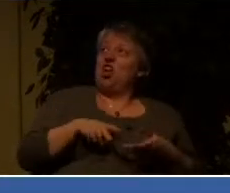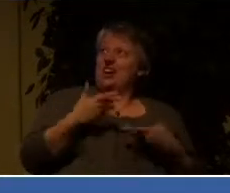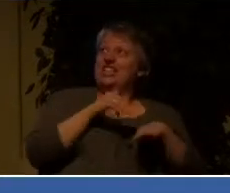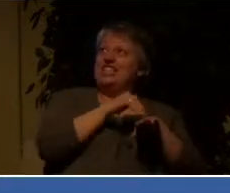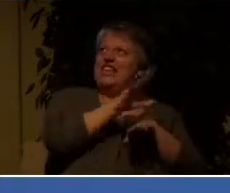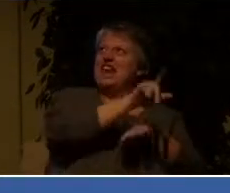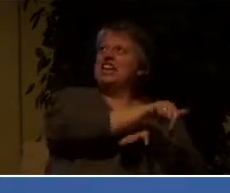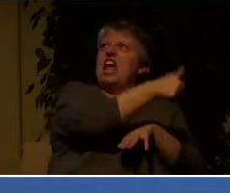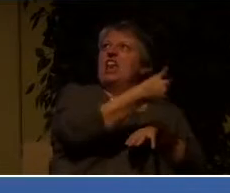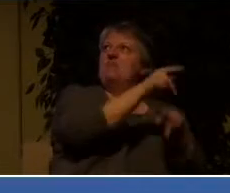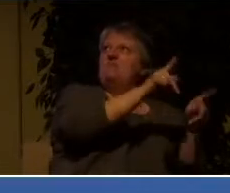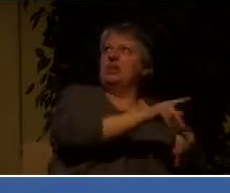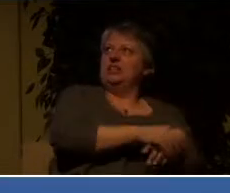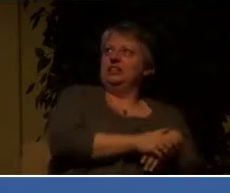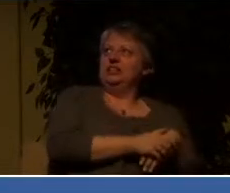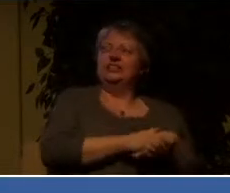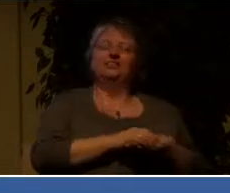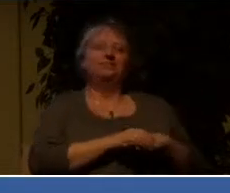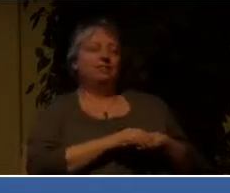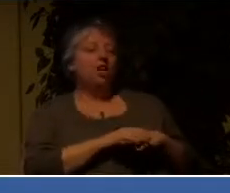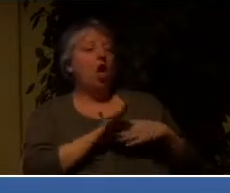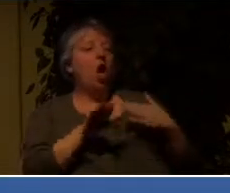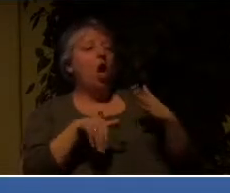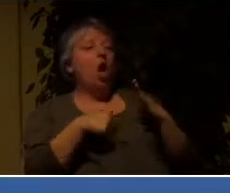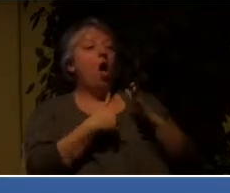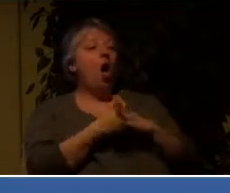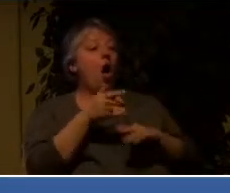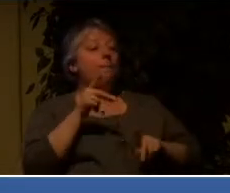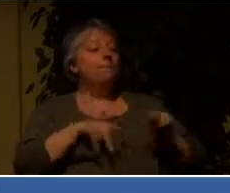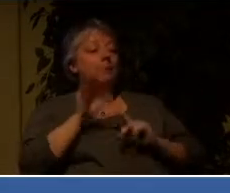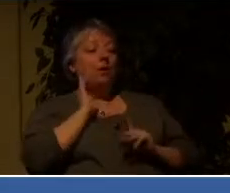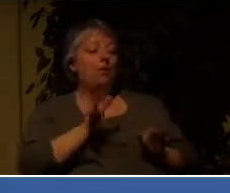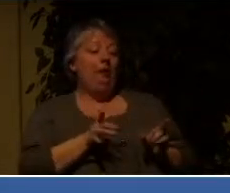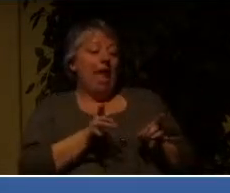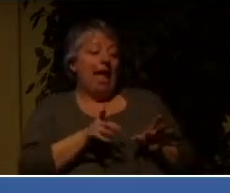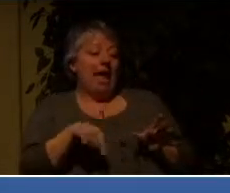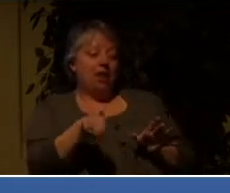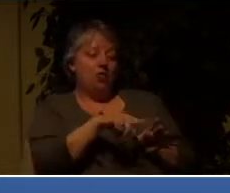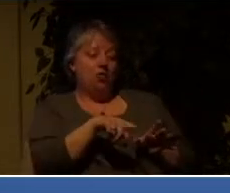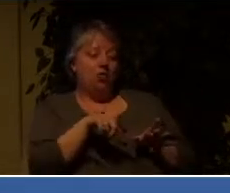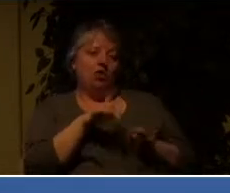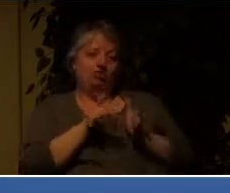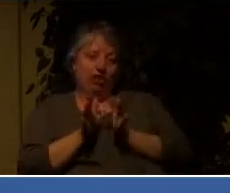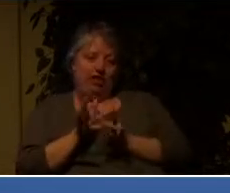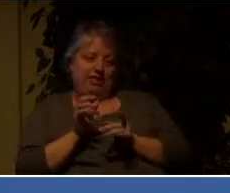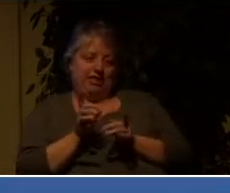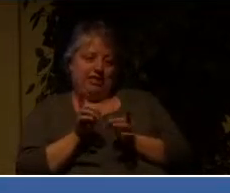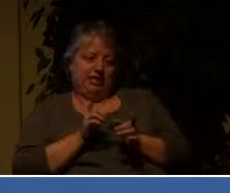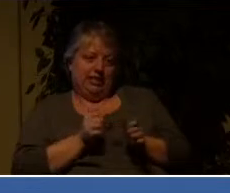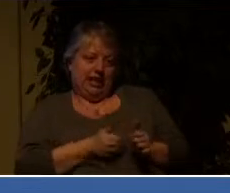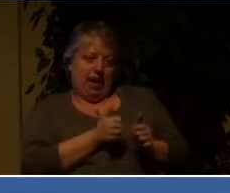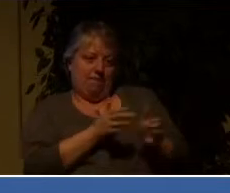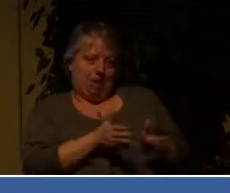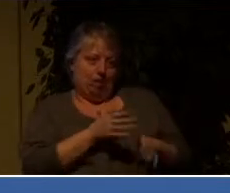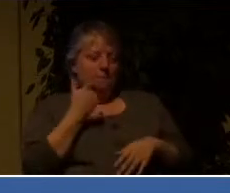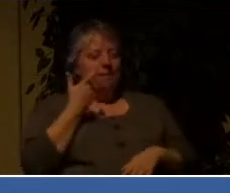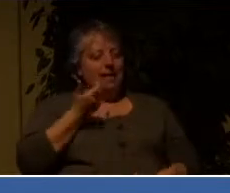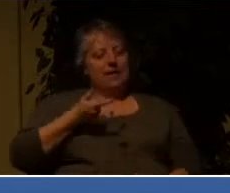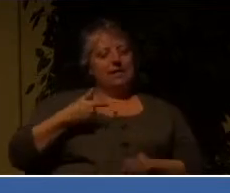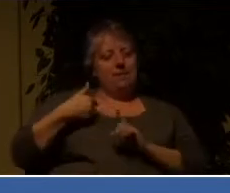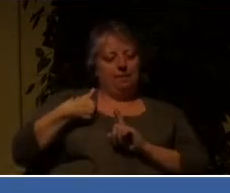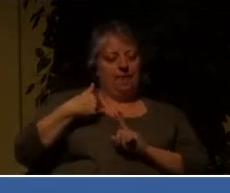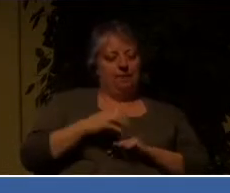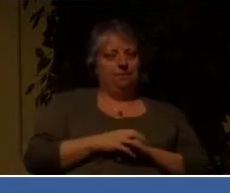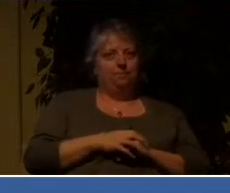now. All men will hate you because of me, but he who stands firm to the end will be saved. And then he gives the key to